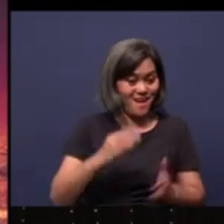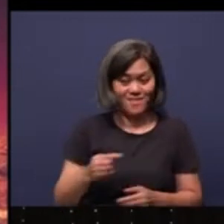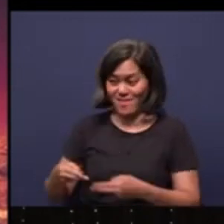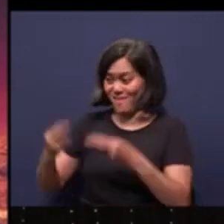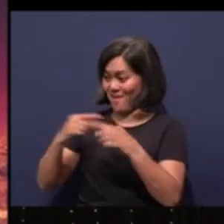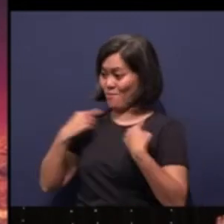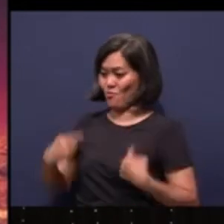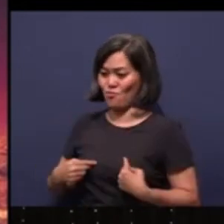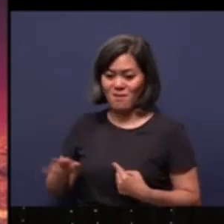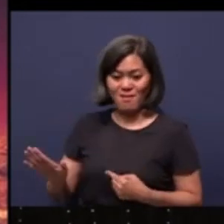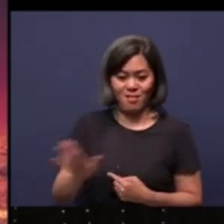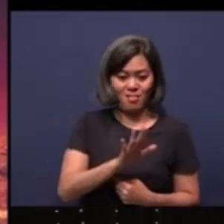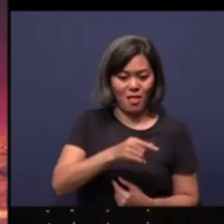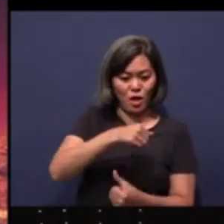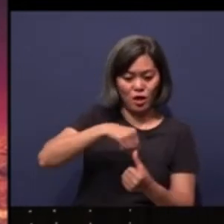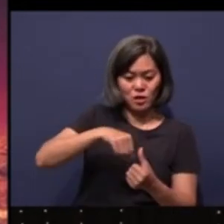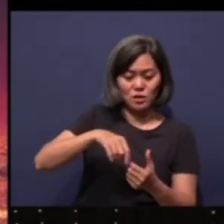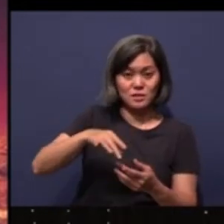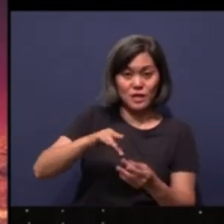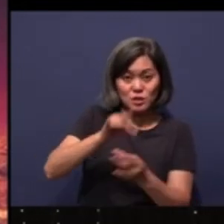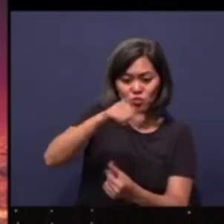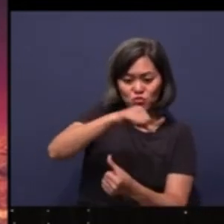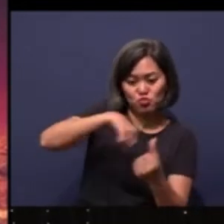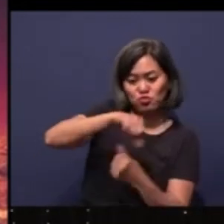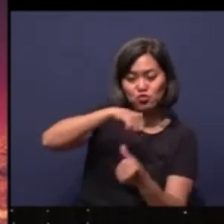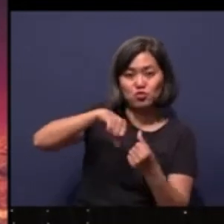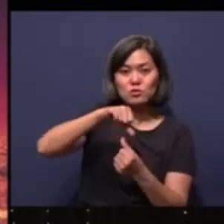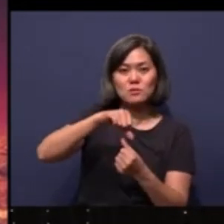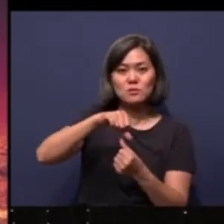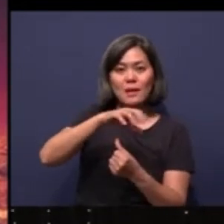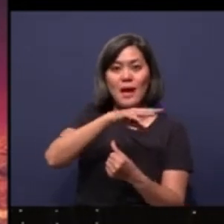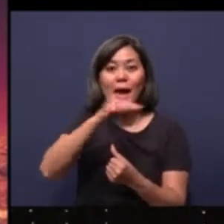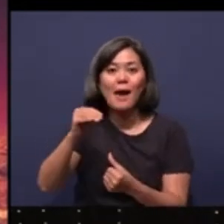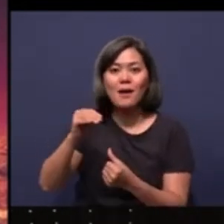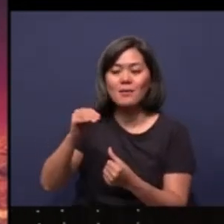God stirred up their spirit. The third group of people, God stirred up the people.